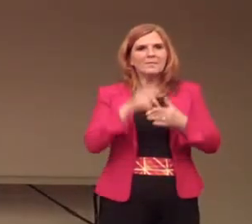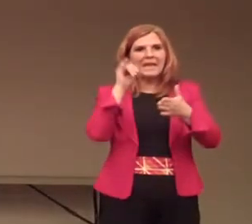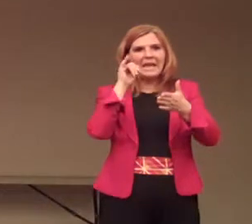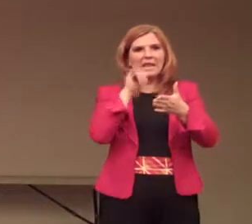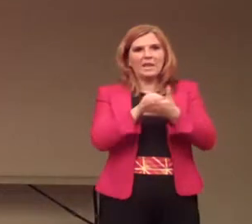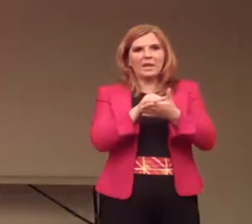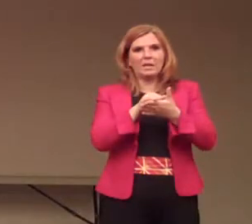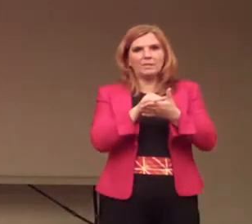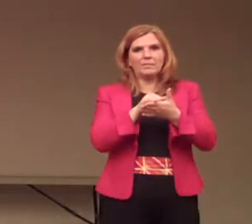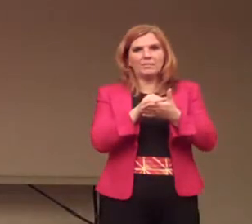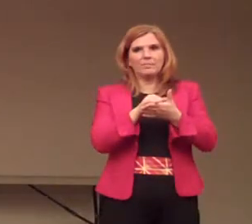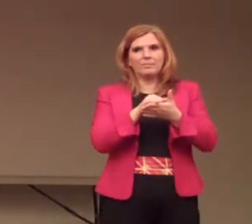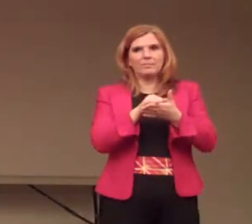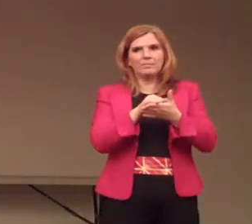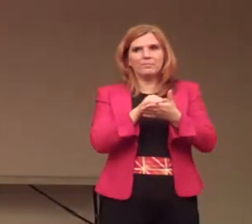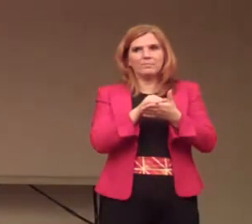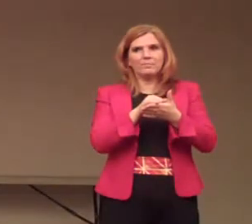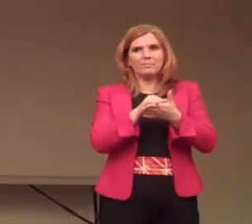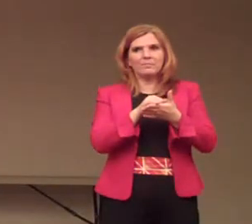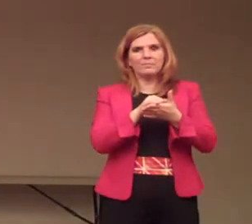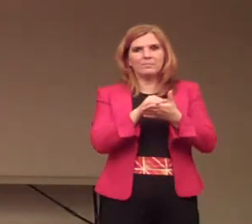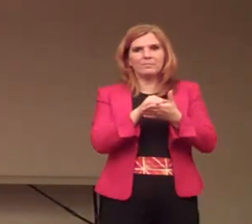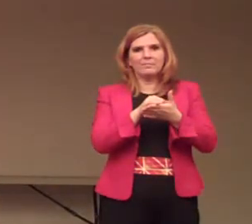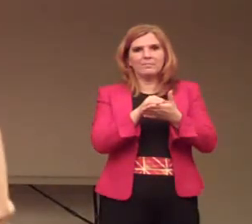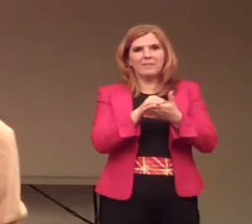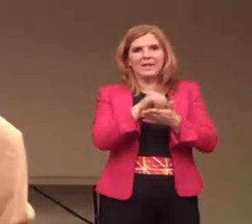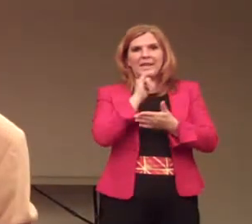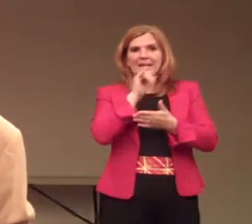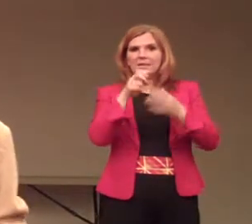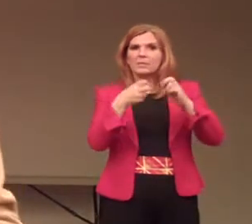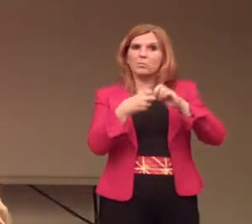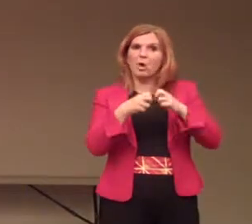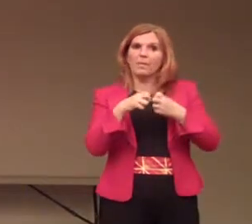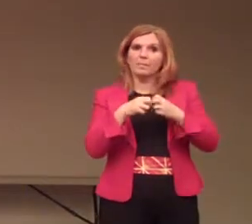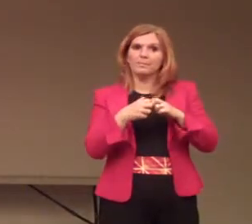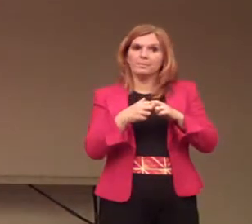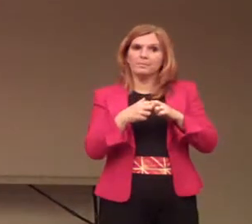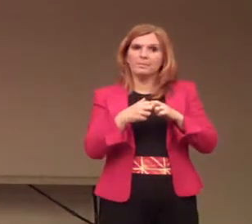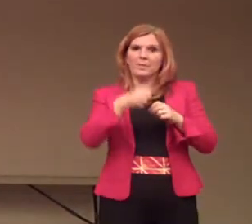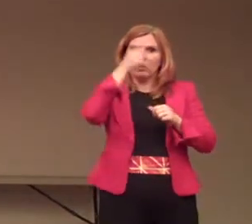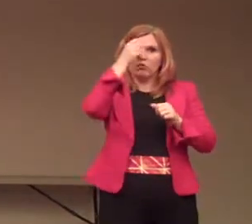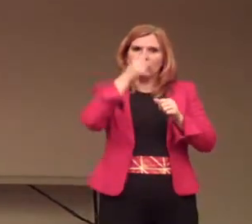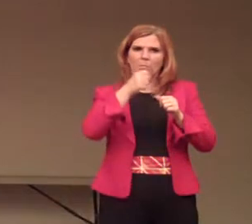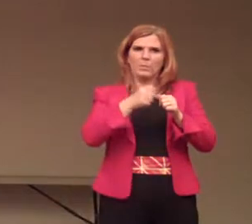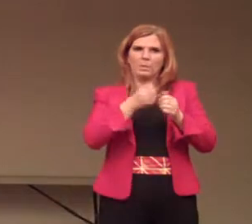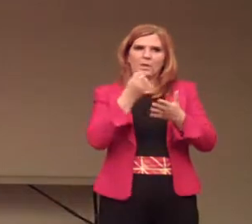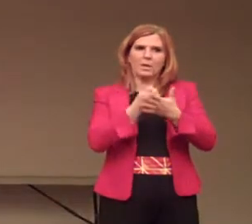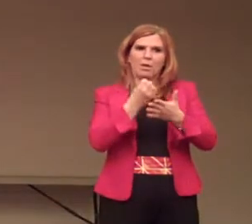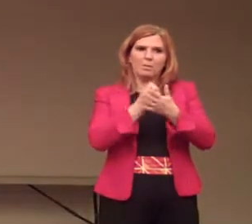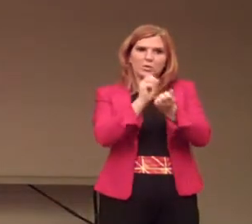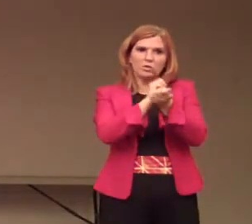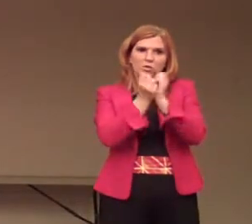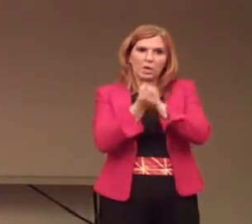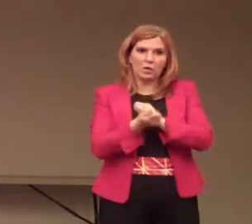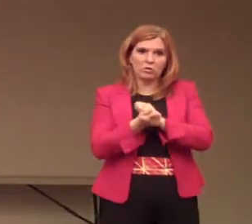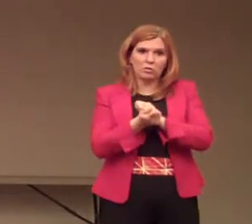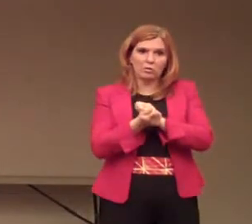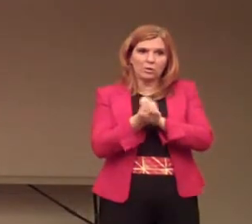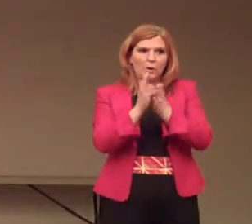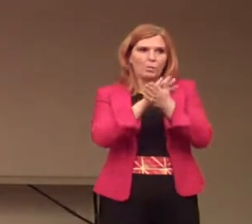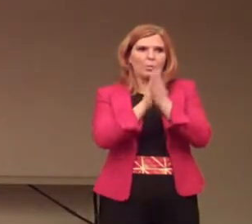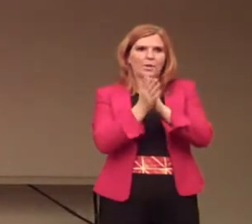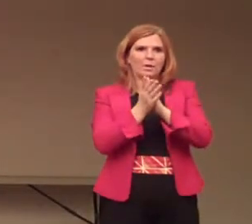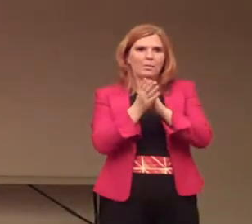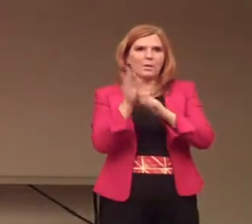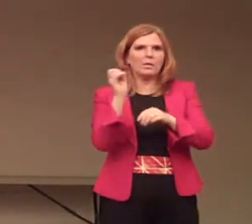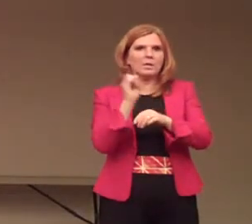That is a problem. Remember, the economy is changing. We're becoming